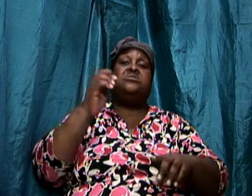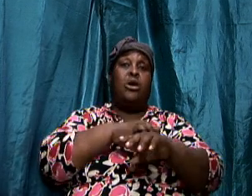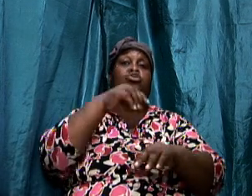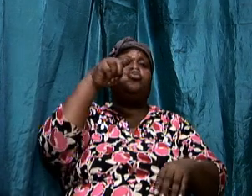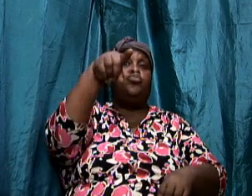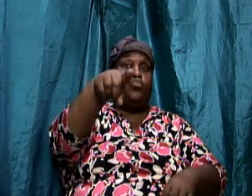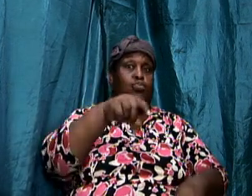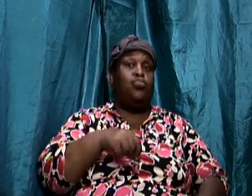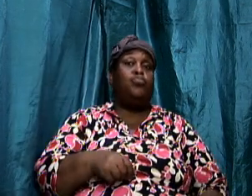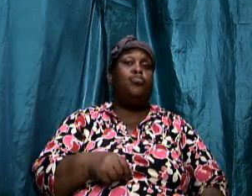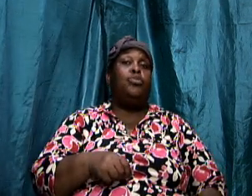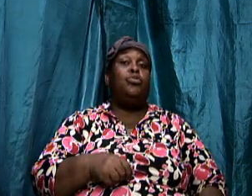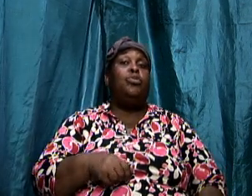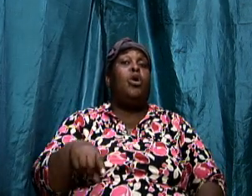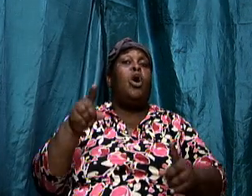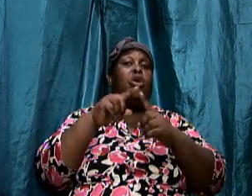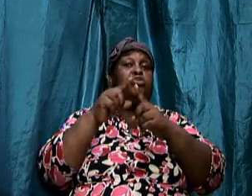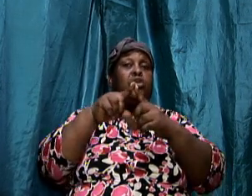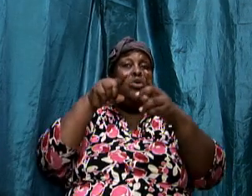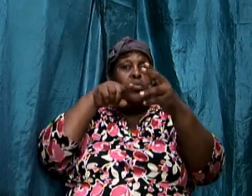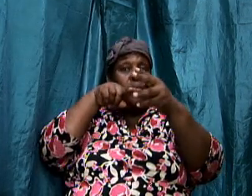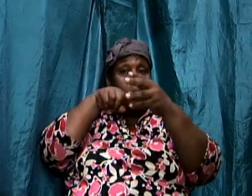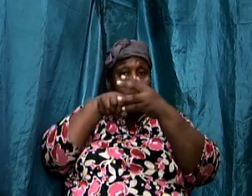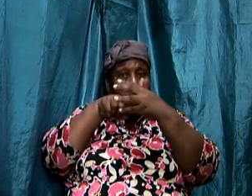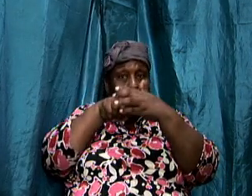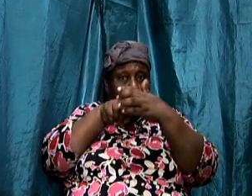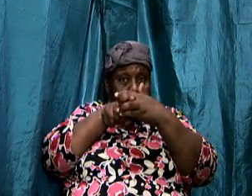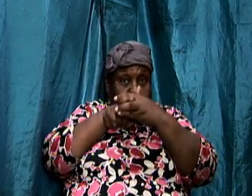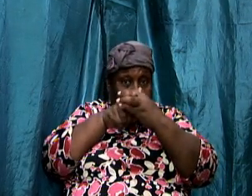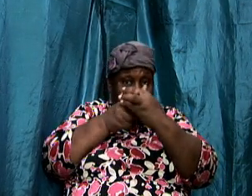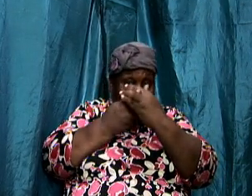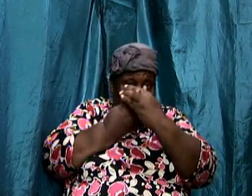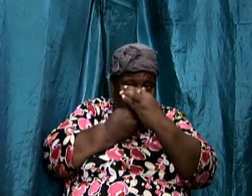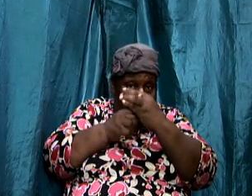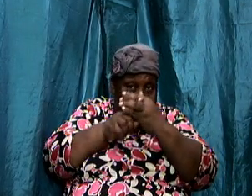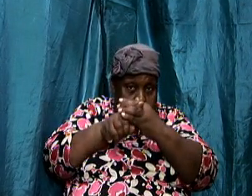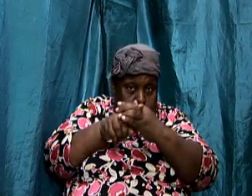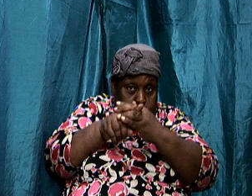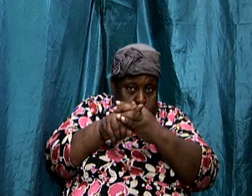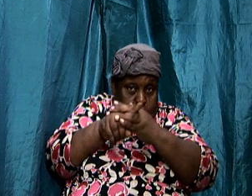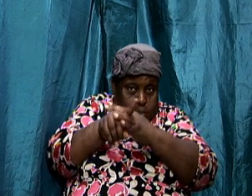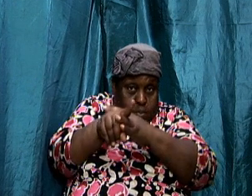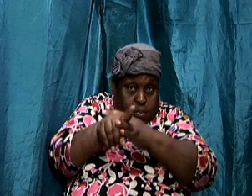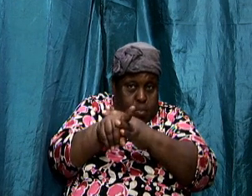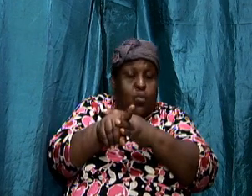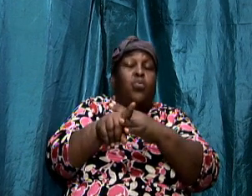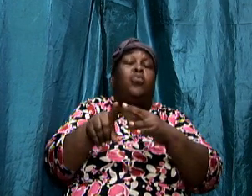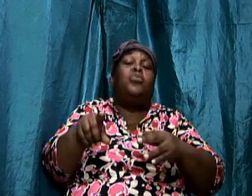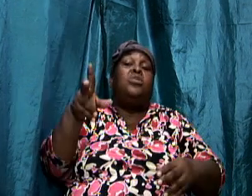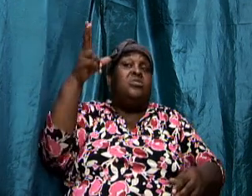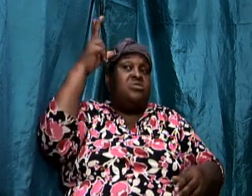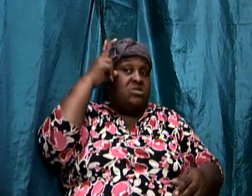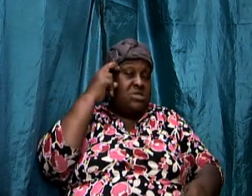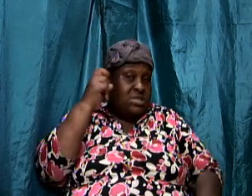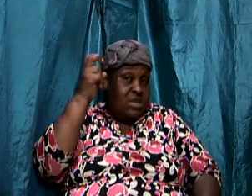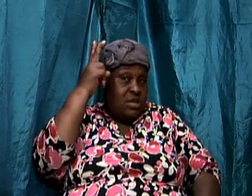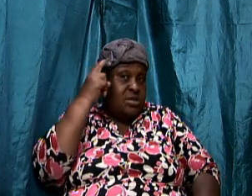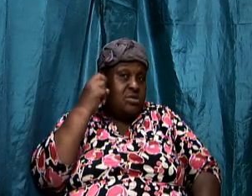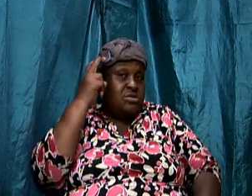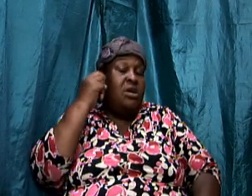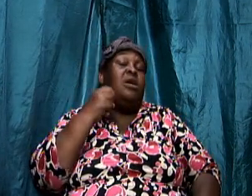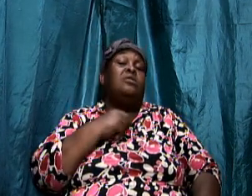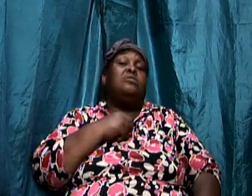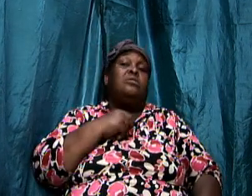until it penetrates that barrier and breaks through to the other side so satan you remember we also